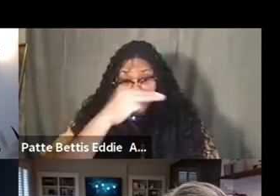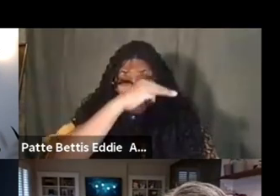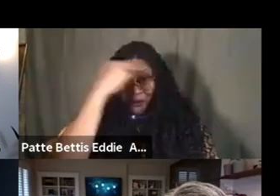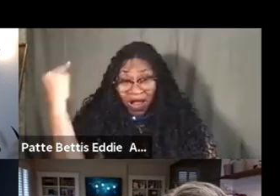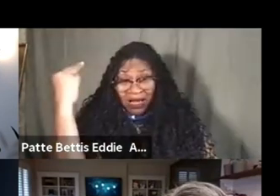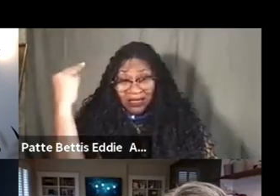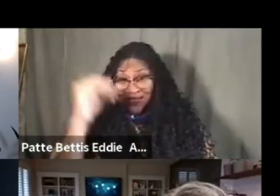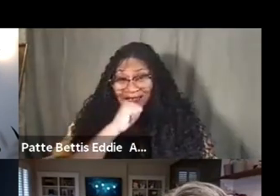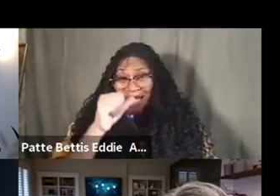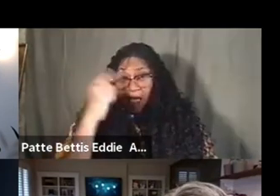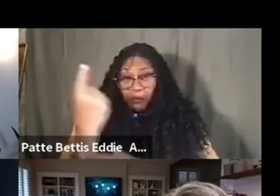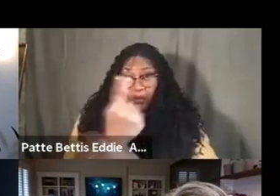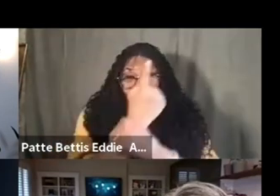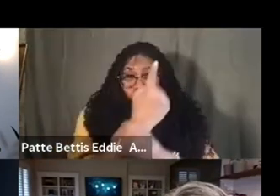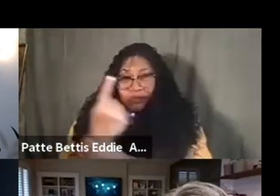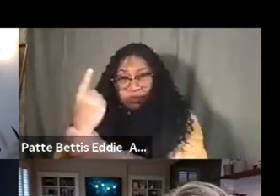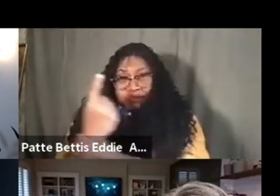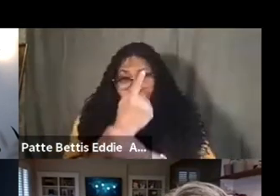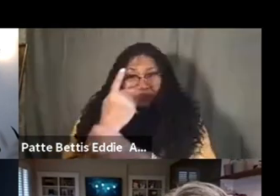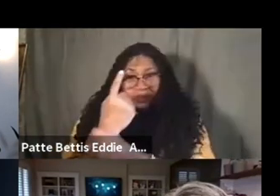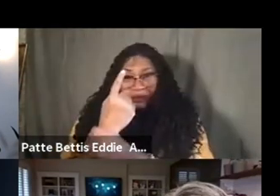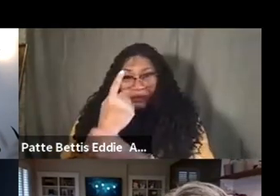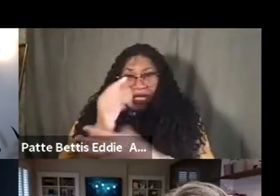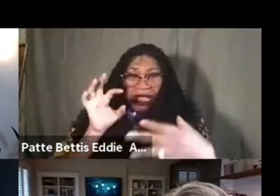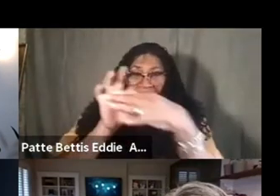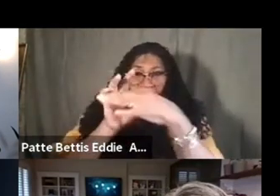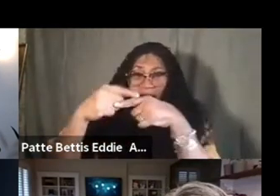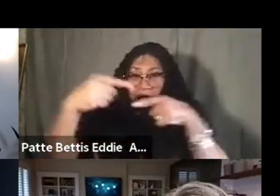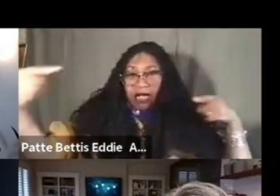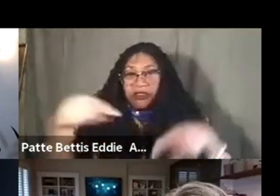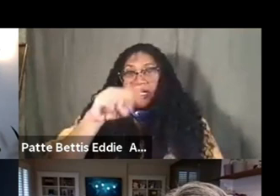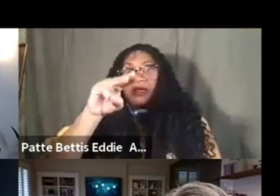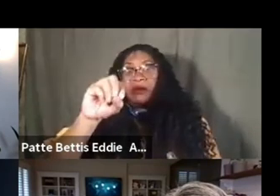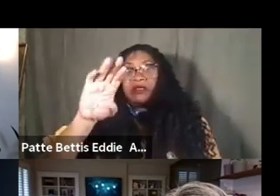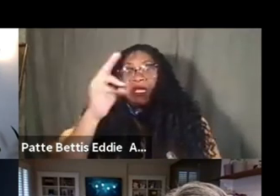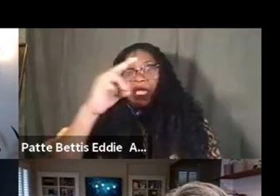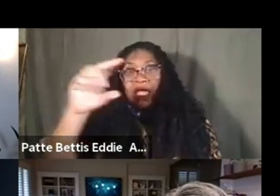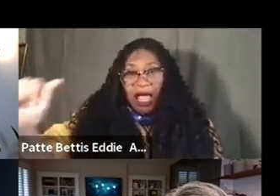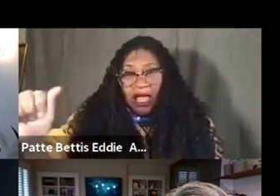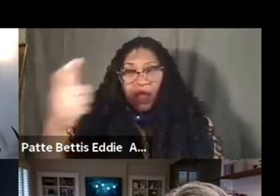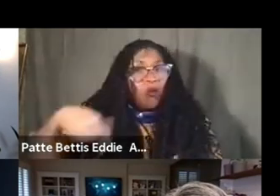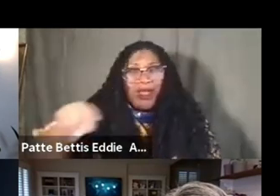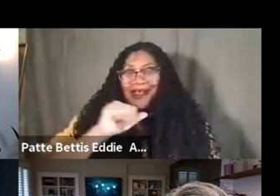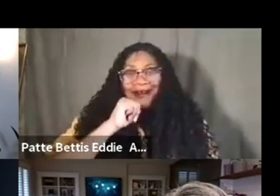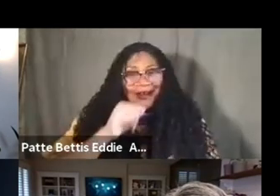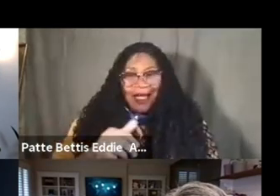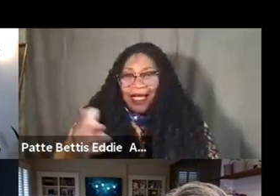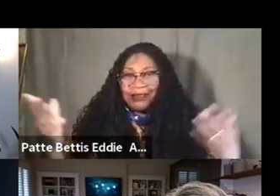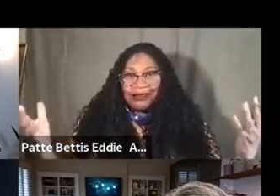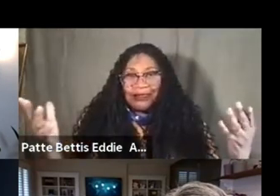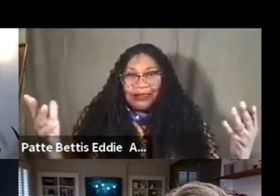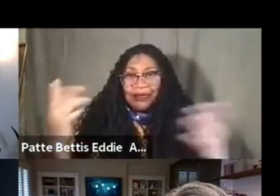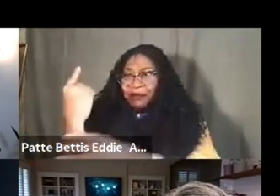and actually in the controversy with MOCA that was expressed, and it's true that we're not, uh, a